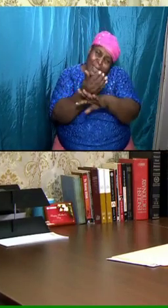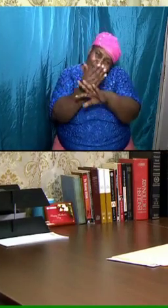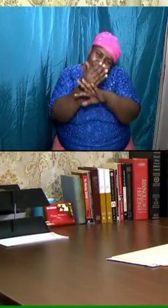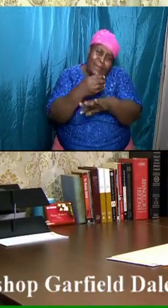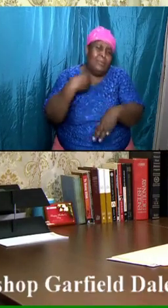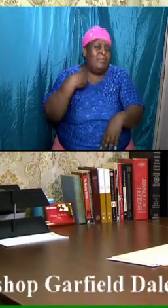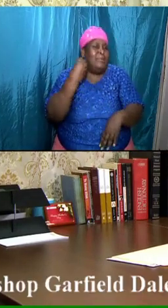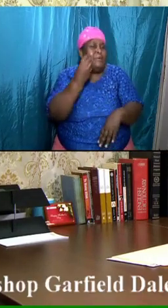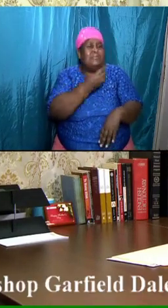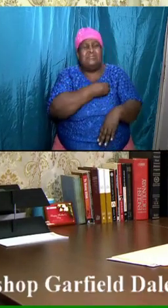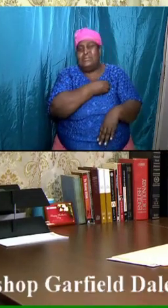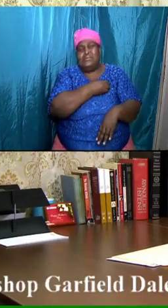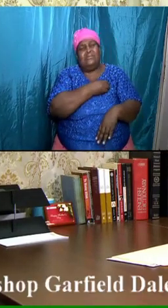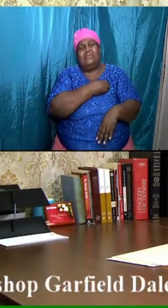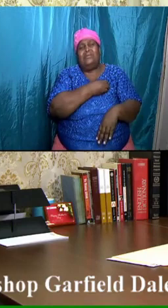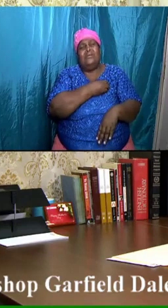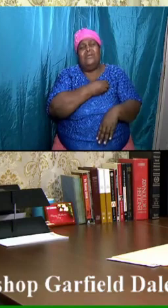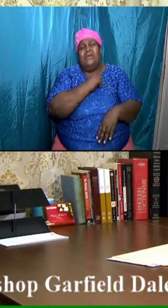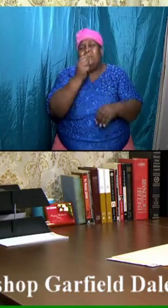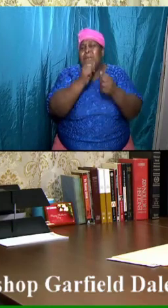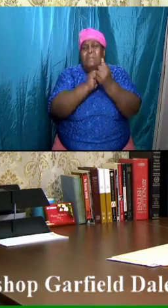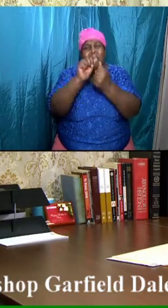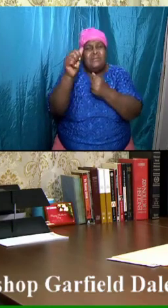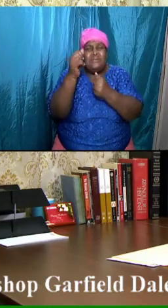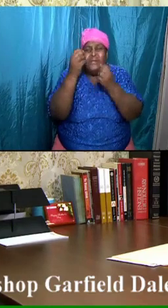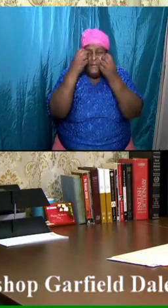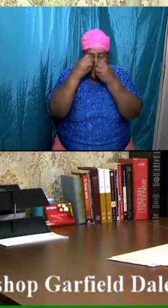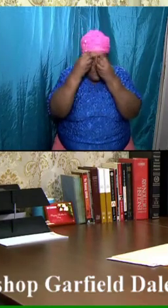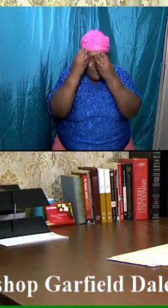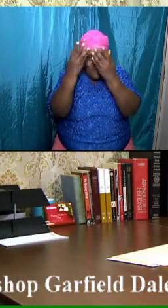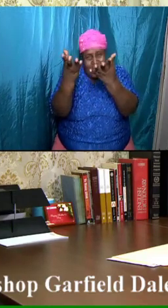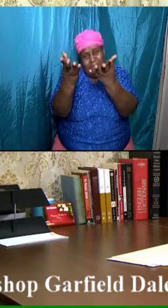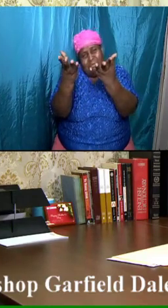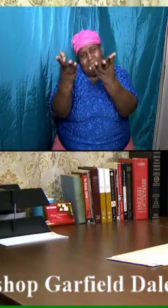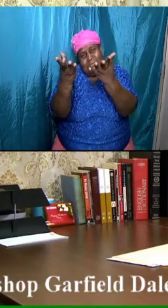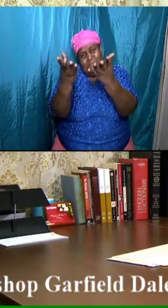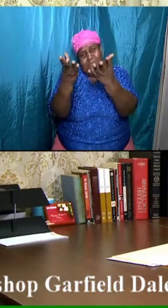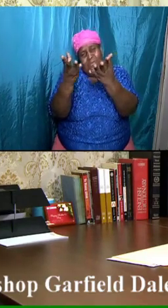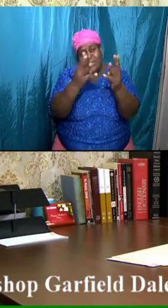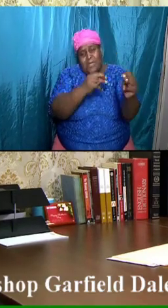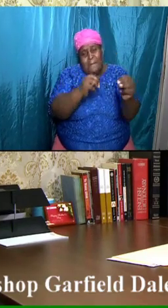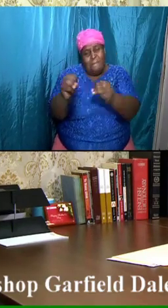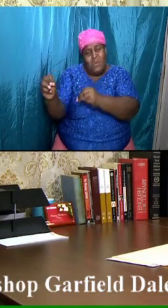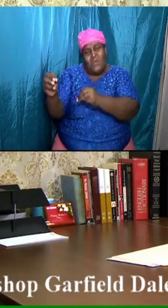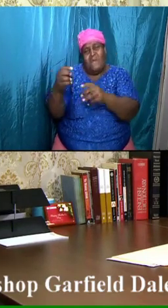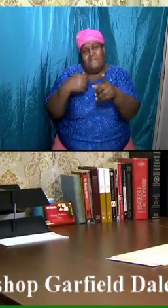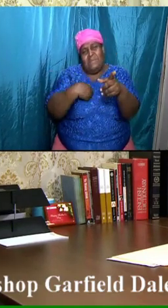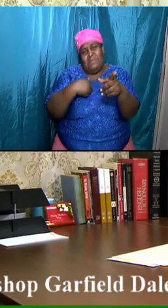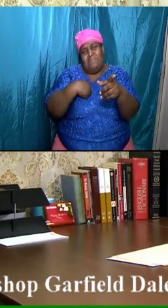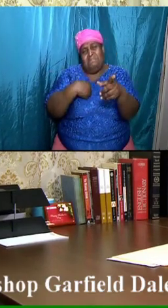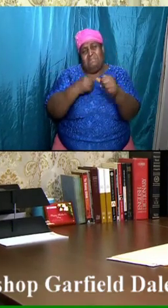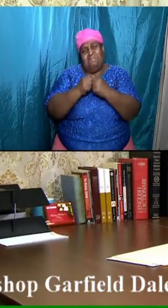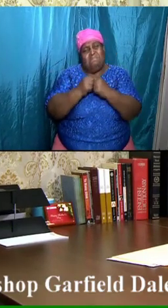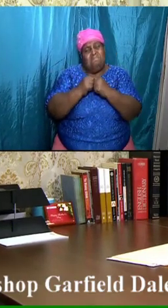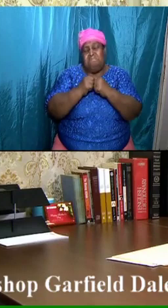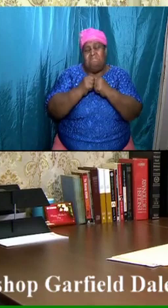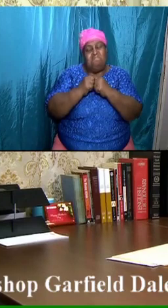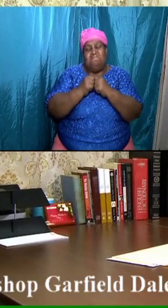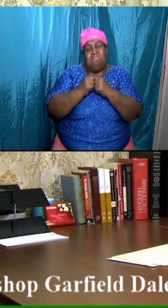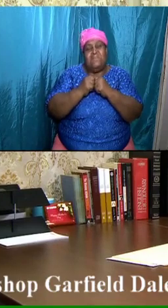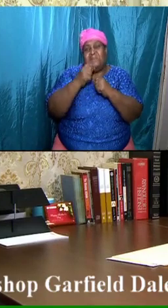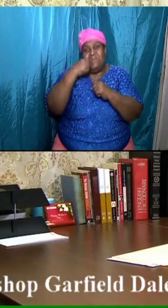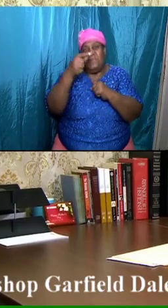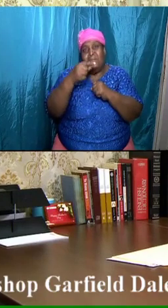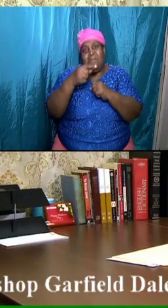passing on of information that really moves me, that drives me, to tell us about the